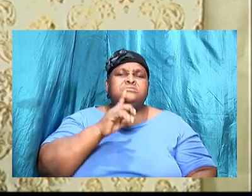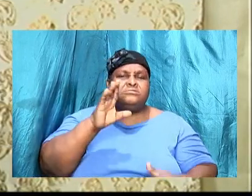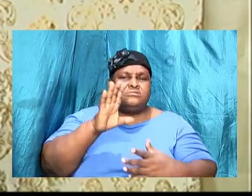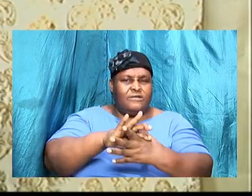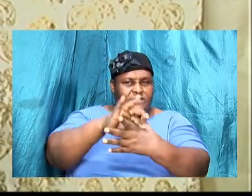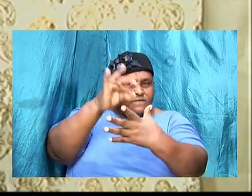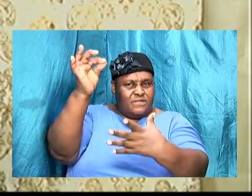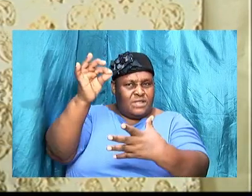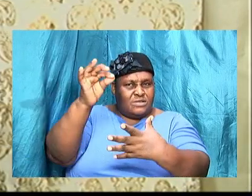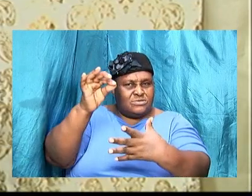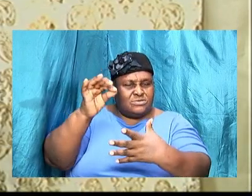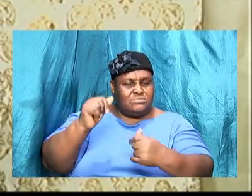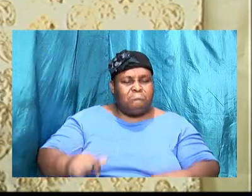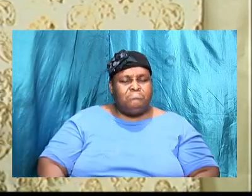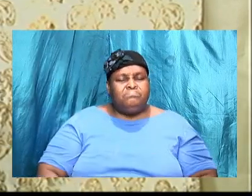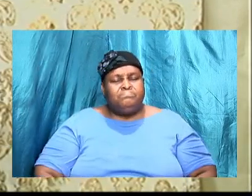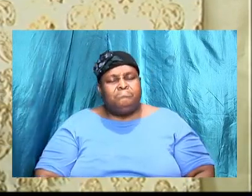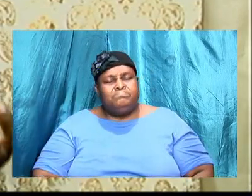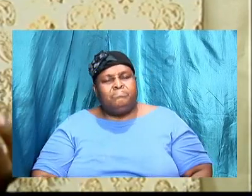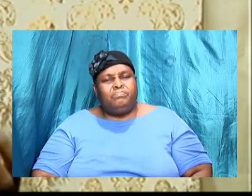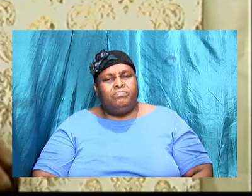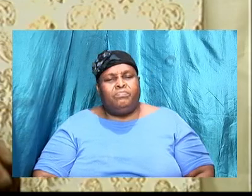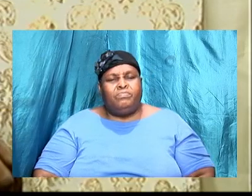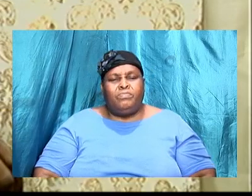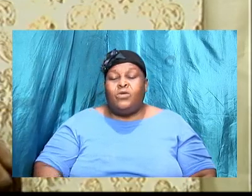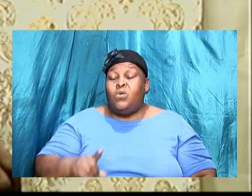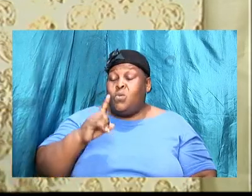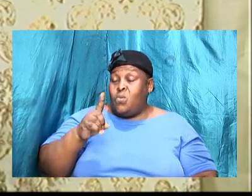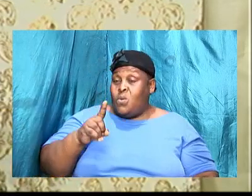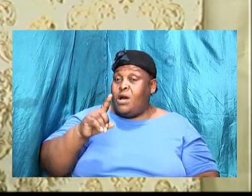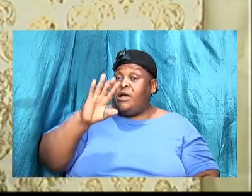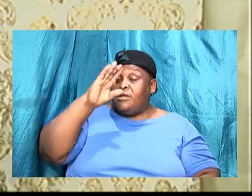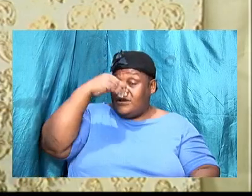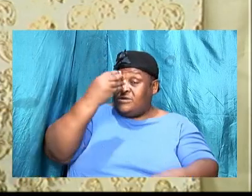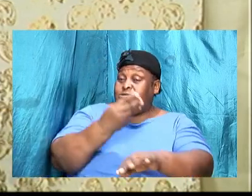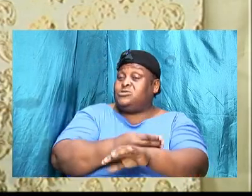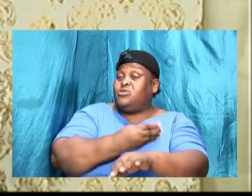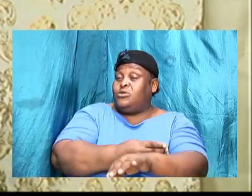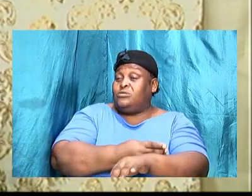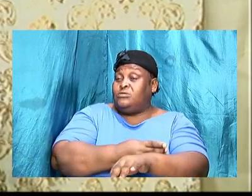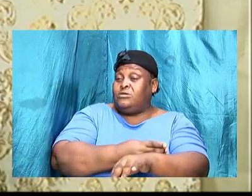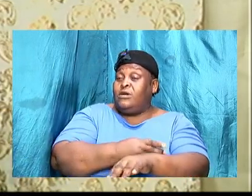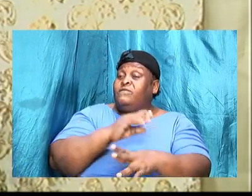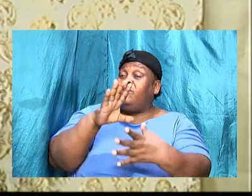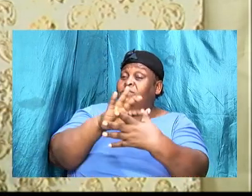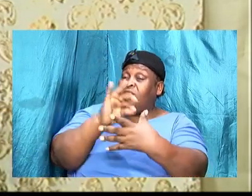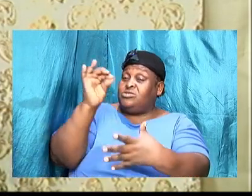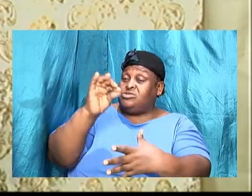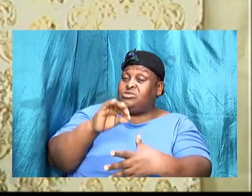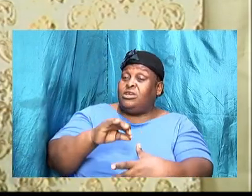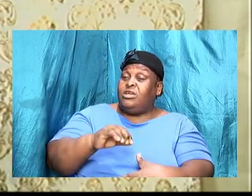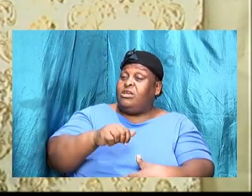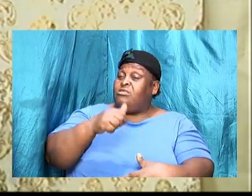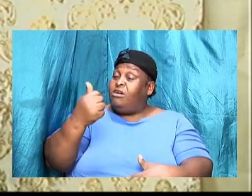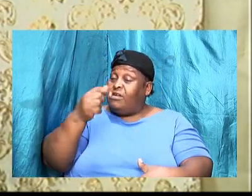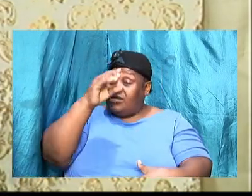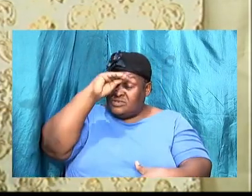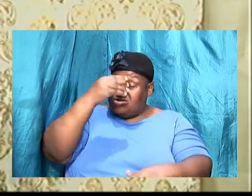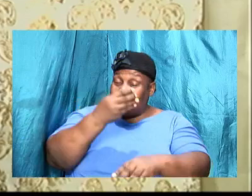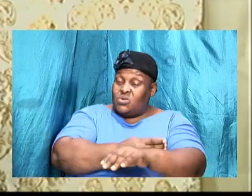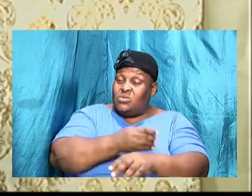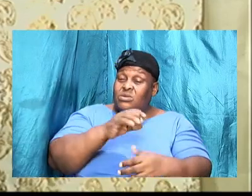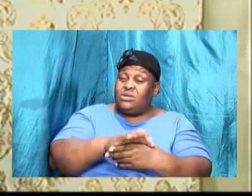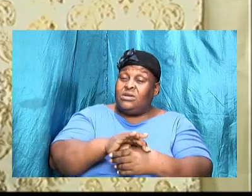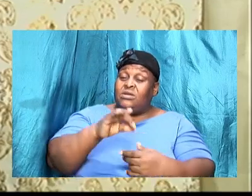you see how it's working now one is after the flesh one is after the spirit and the apostle in the new testament